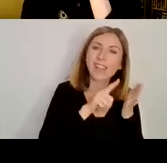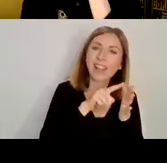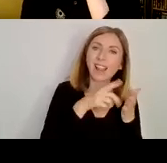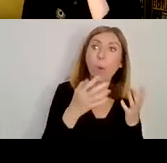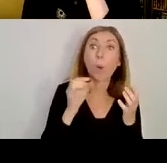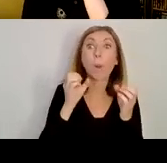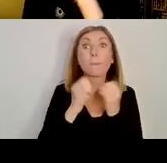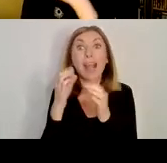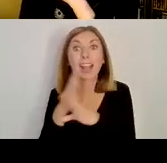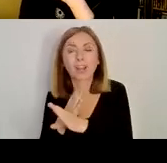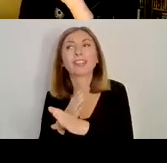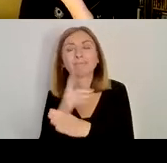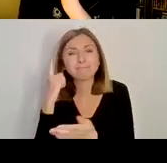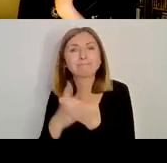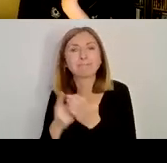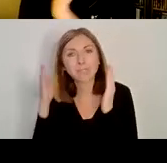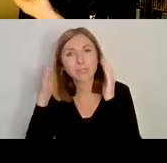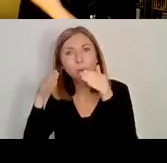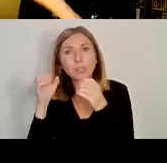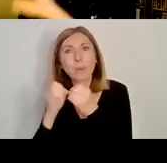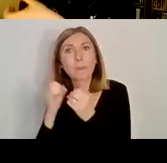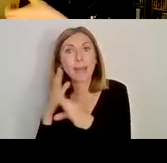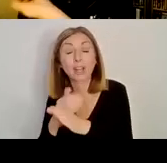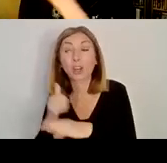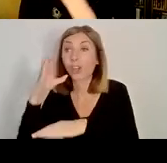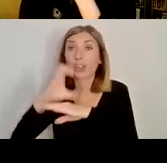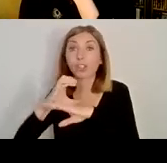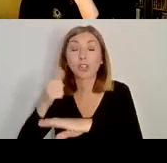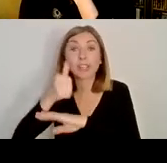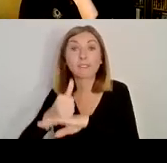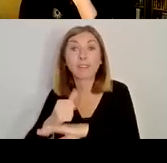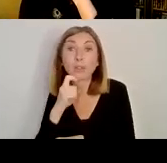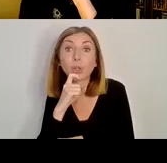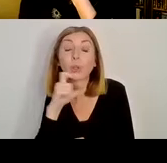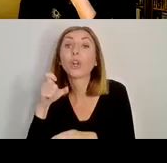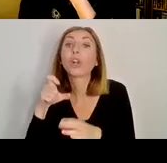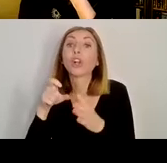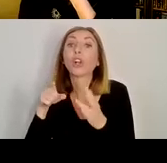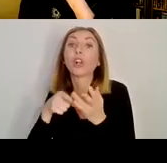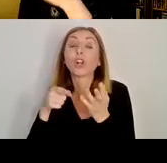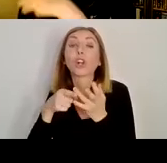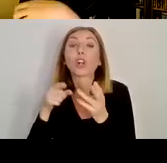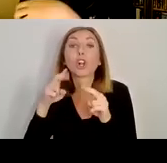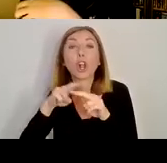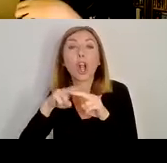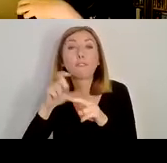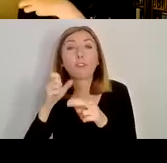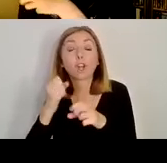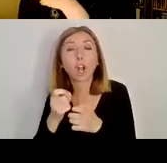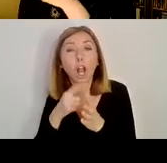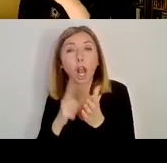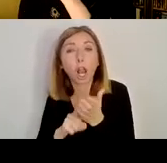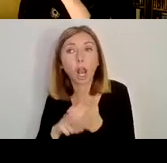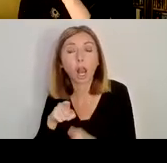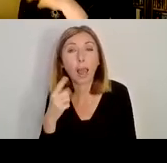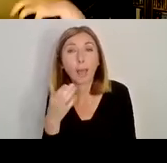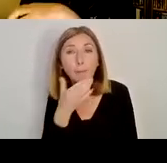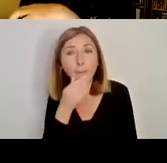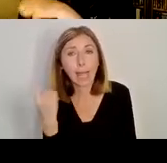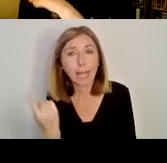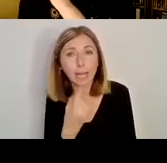Bangor. So Bangor, it's a church, it's founded by Covgold, who I've already mentioned. He's a contemporary of